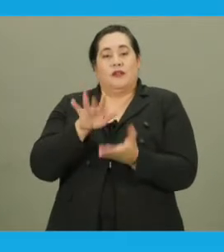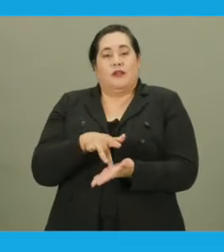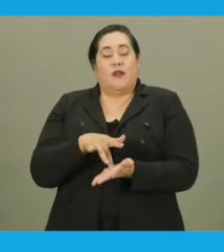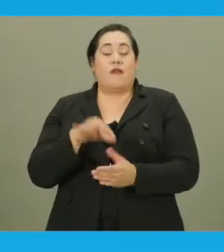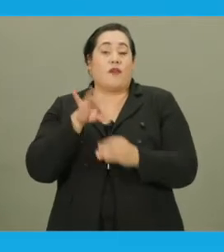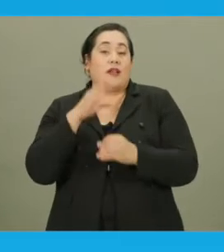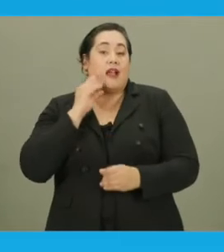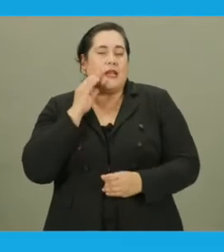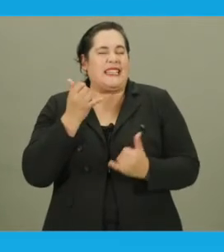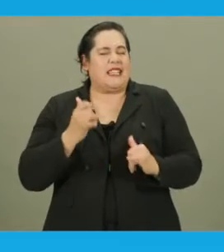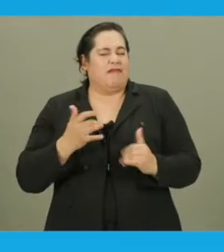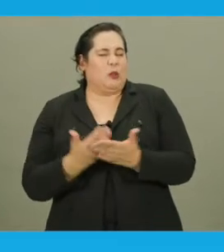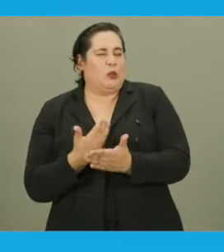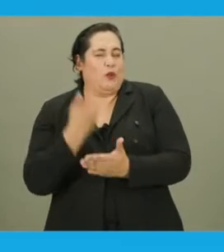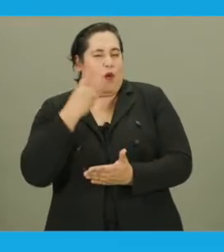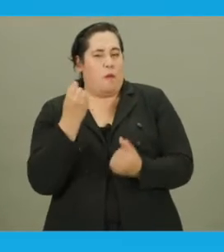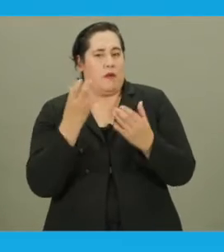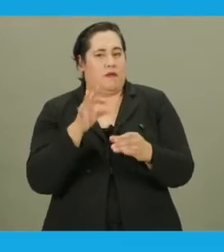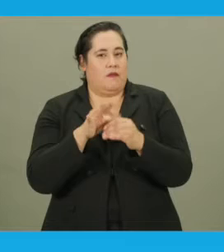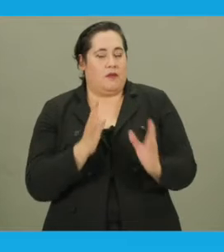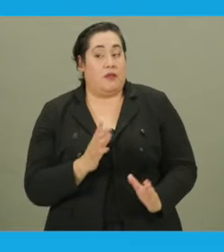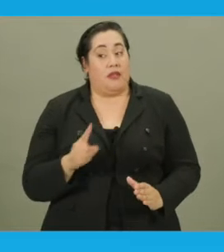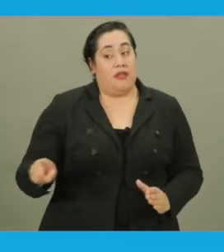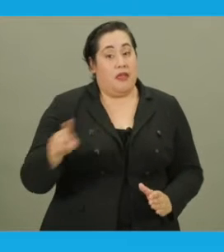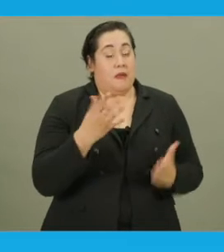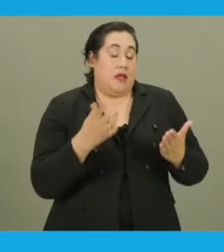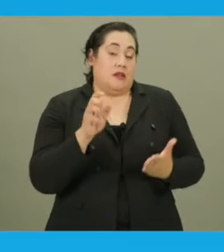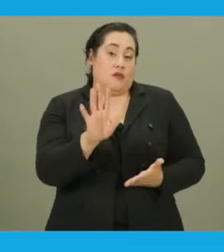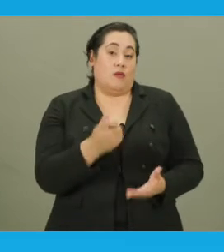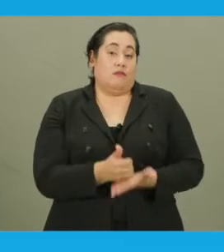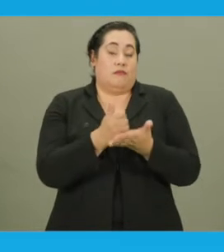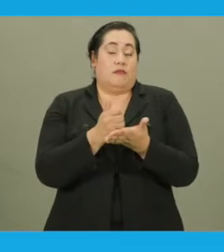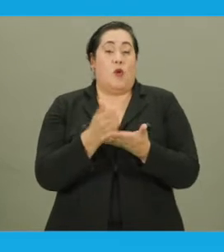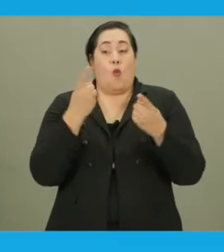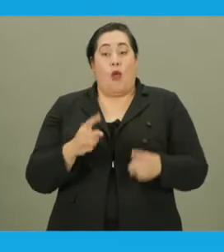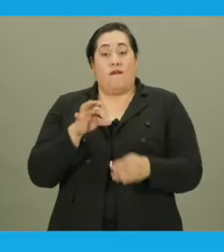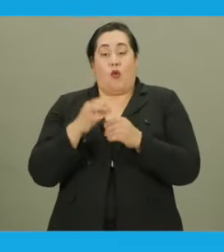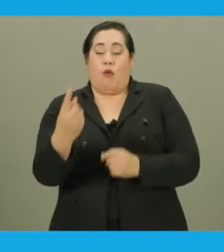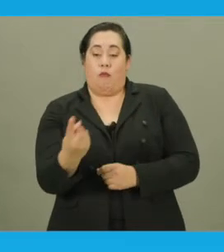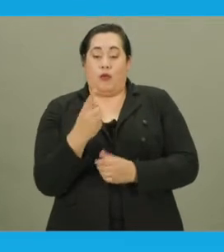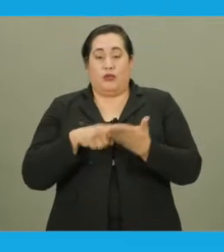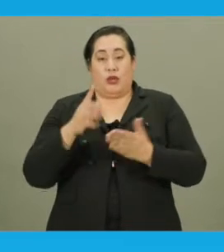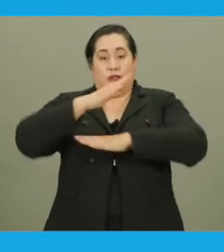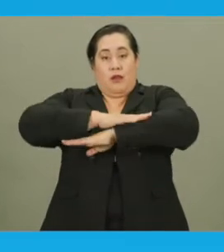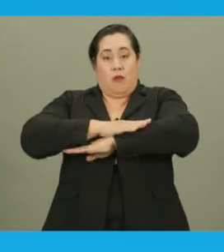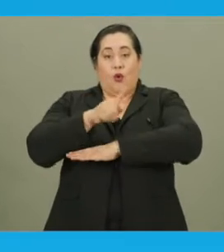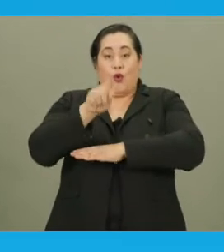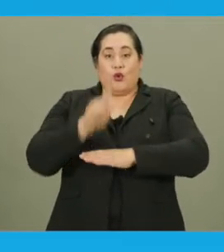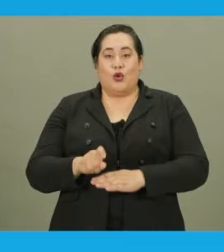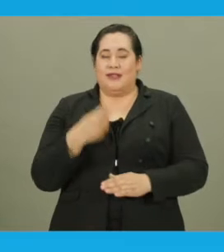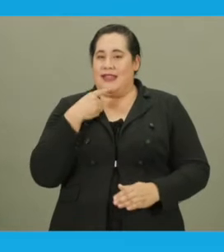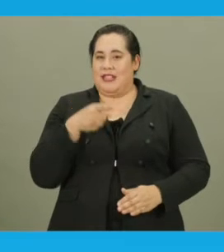The voting experience is still relatively new to voters and they may need your assistance. When a voter approaches the check-in table,